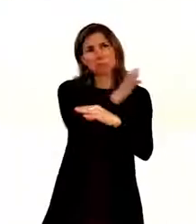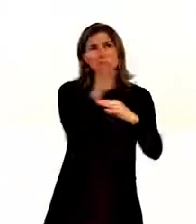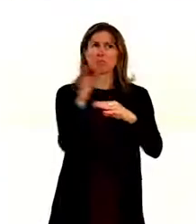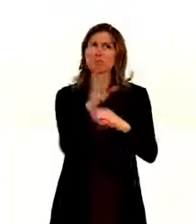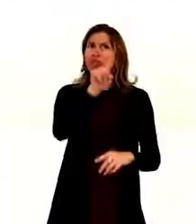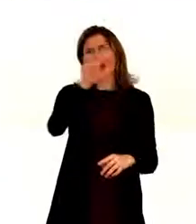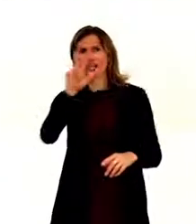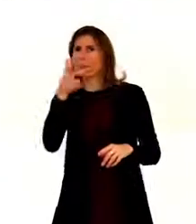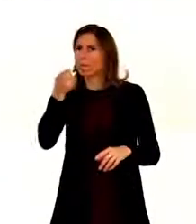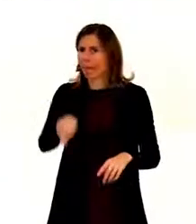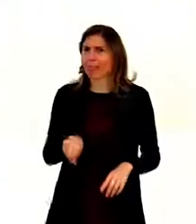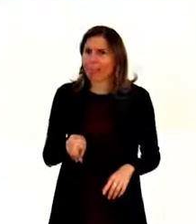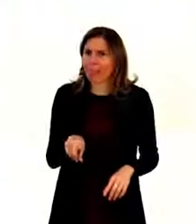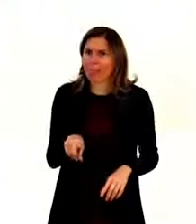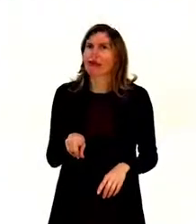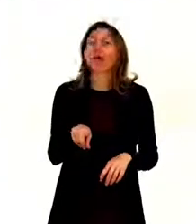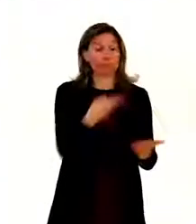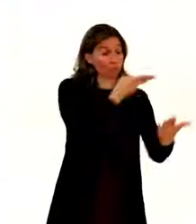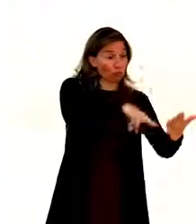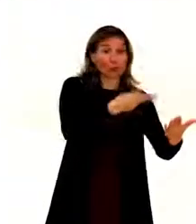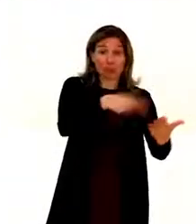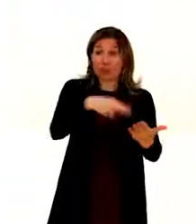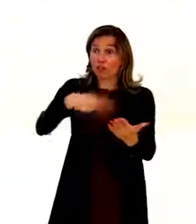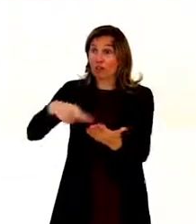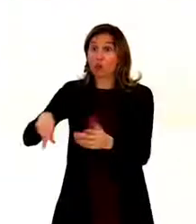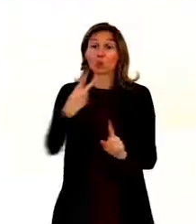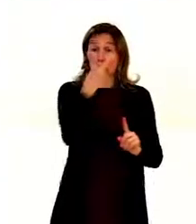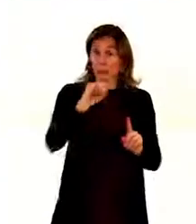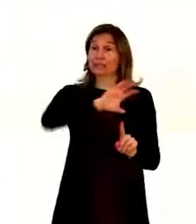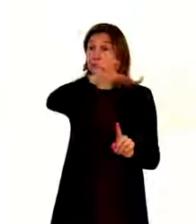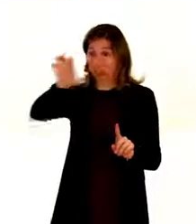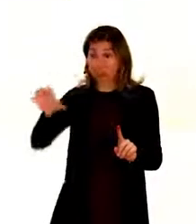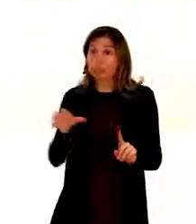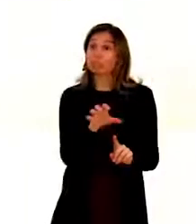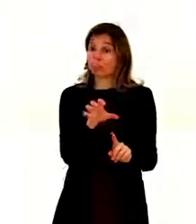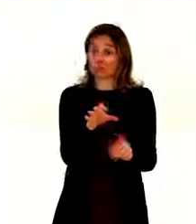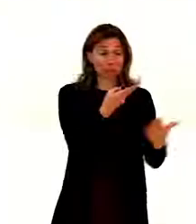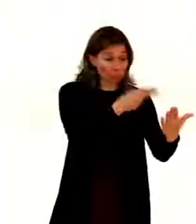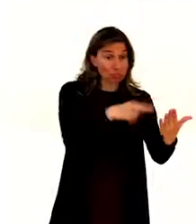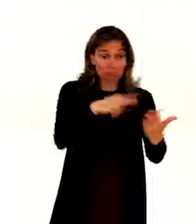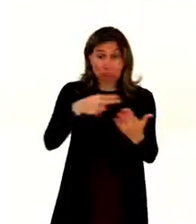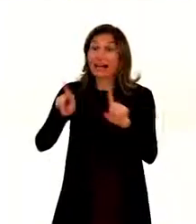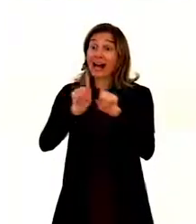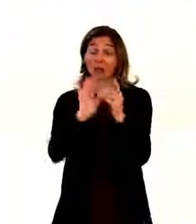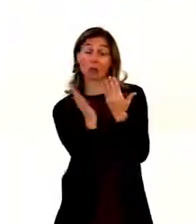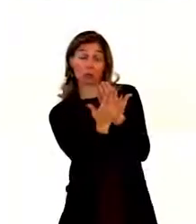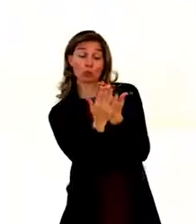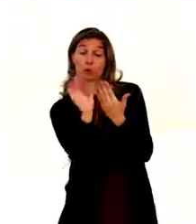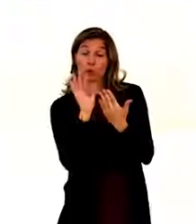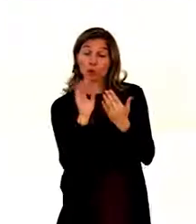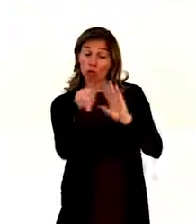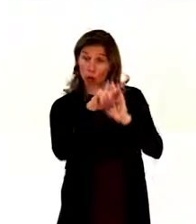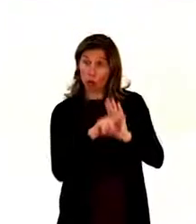months, there were 20 ratifications. So, 20 state parties, convention and the Optional Protocol to it